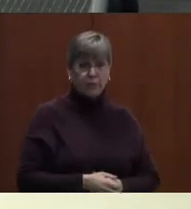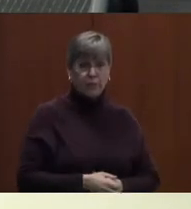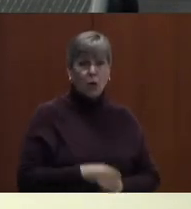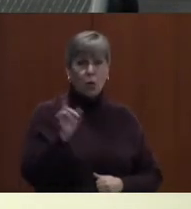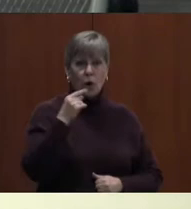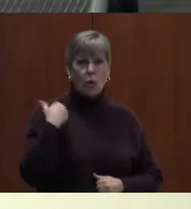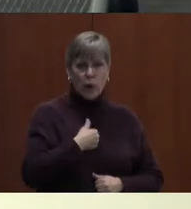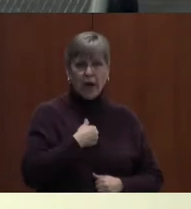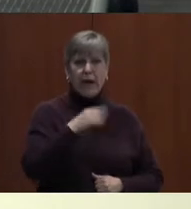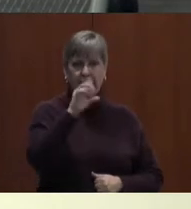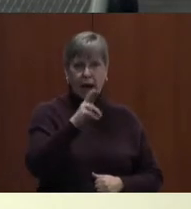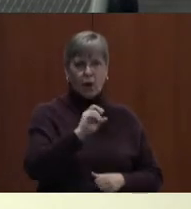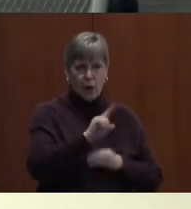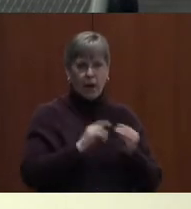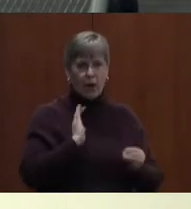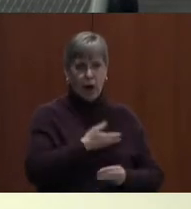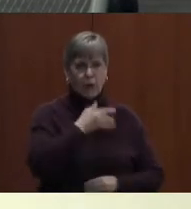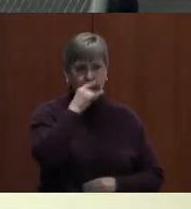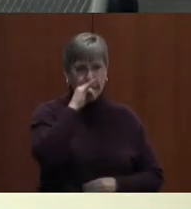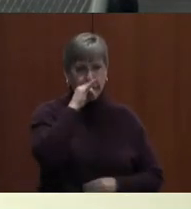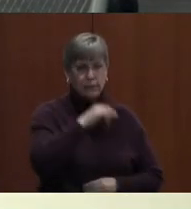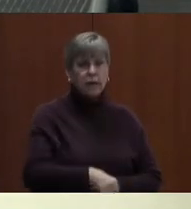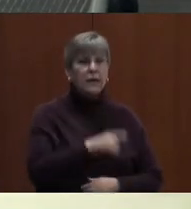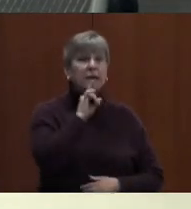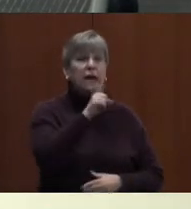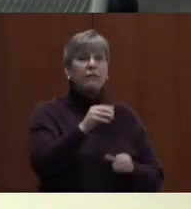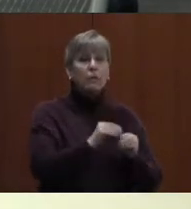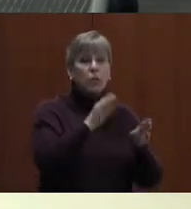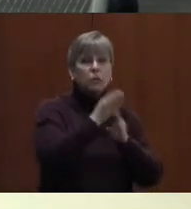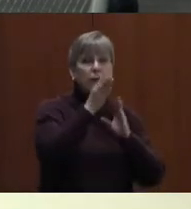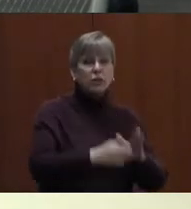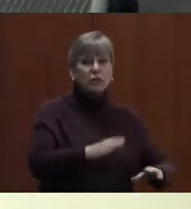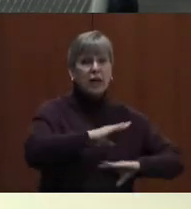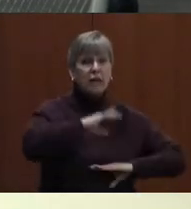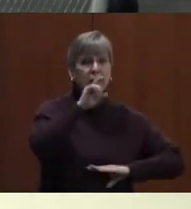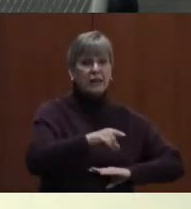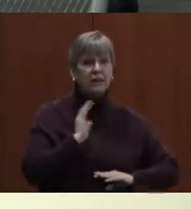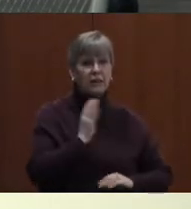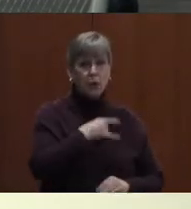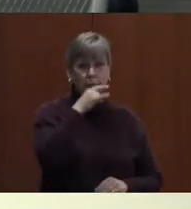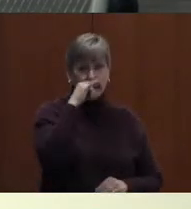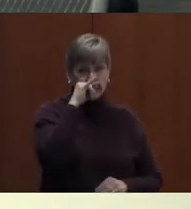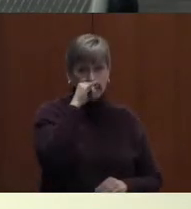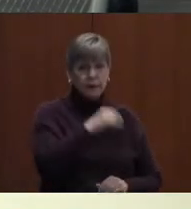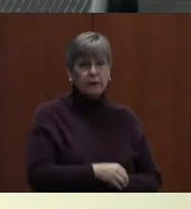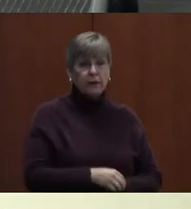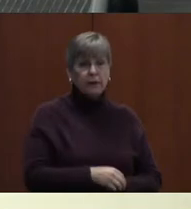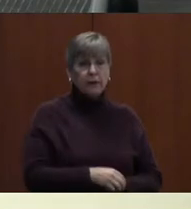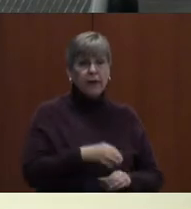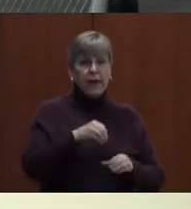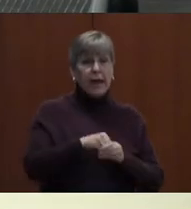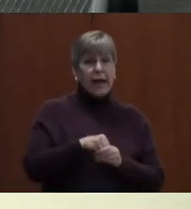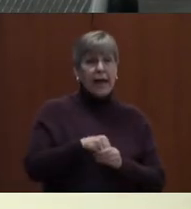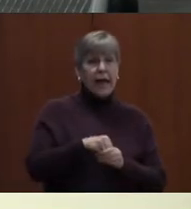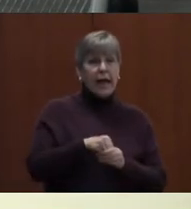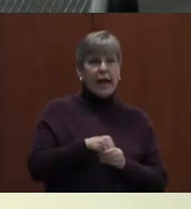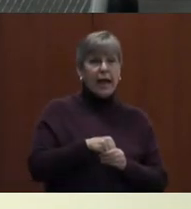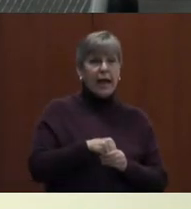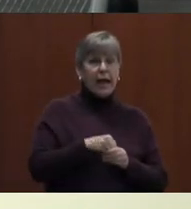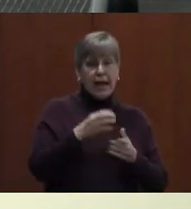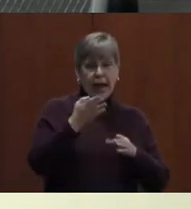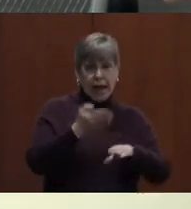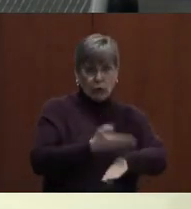we care about our kids. Definitely more specialists to meet the needs of our kids. Enrichment and enhancement